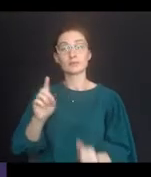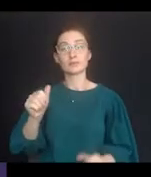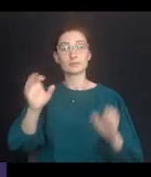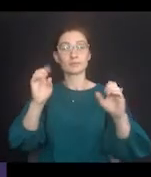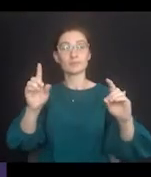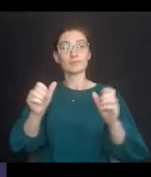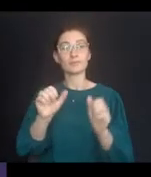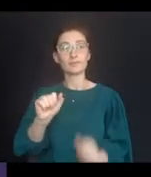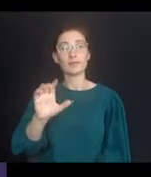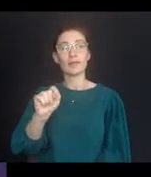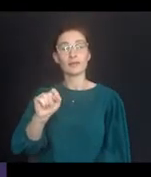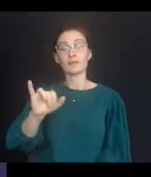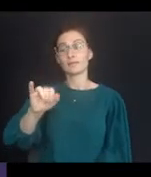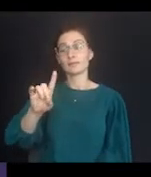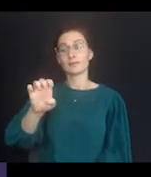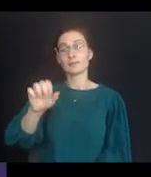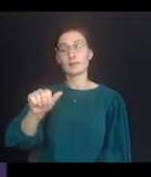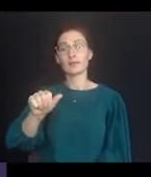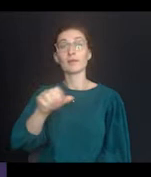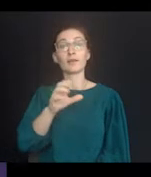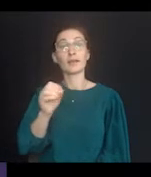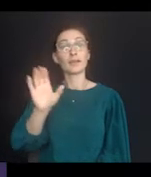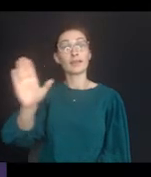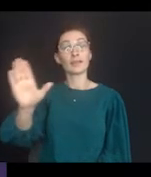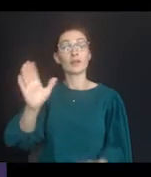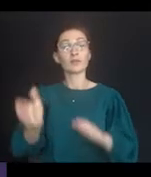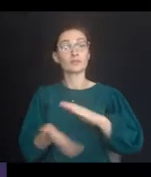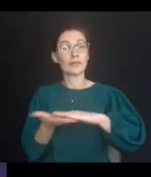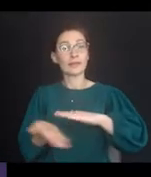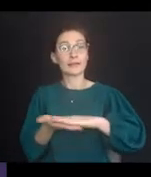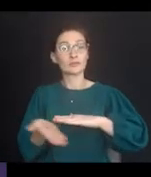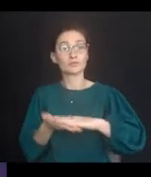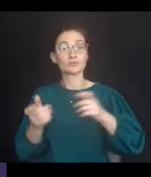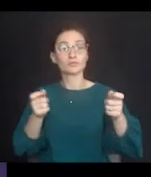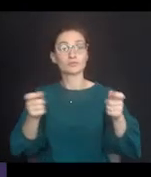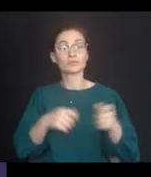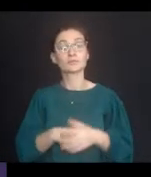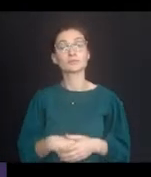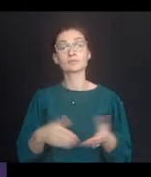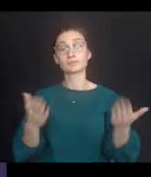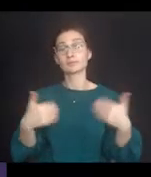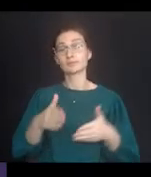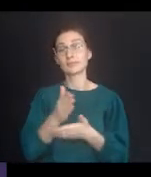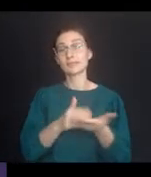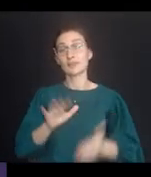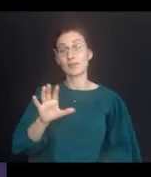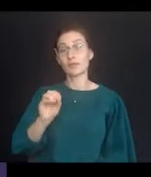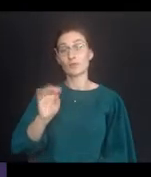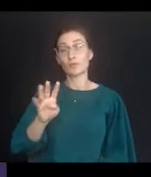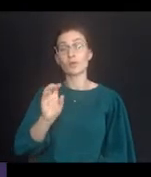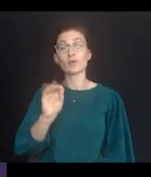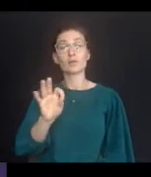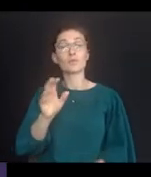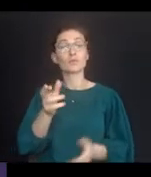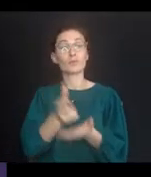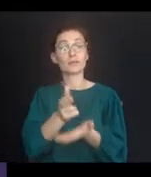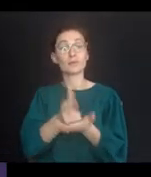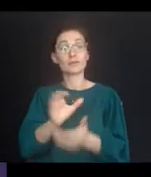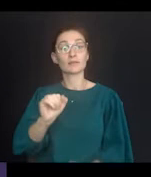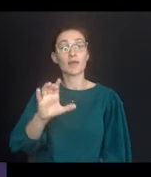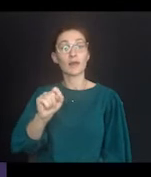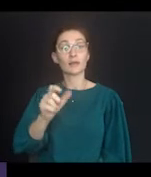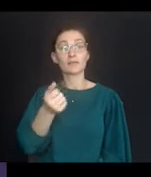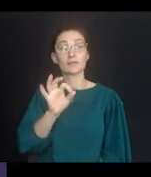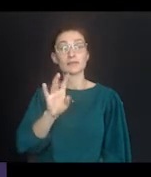Education Act or IDEA and its implementing regulations. Section 504 of the Rehabilitation Act of